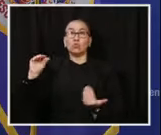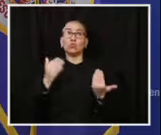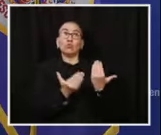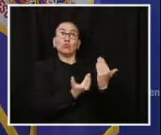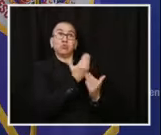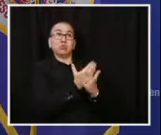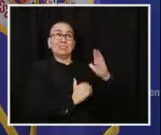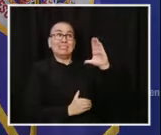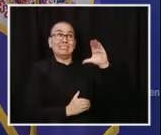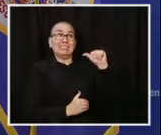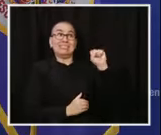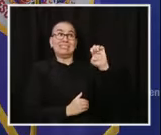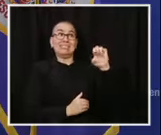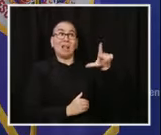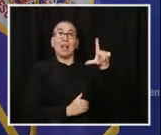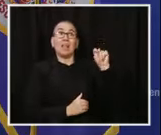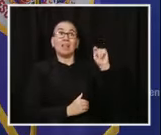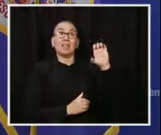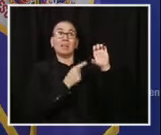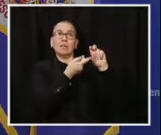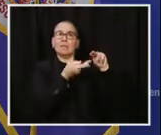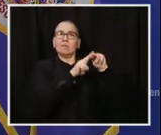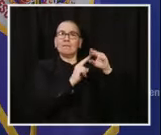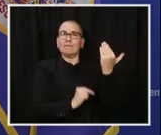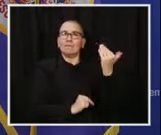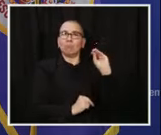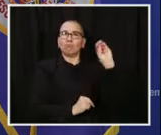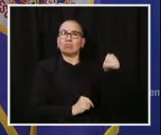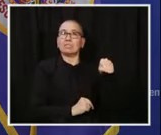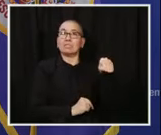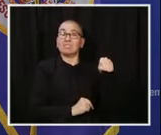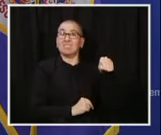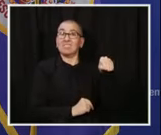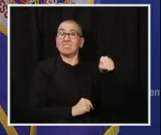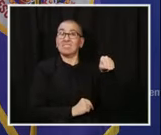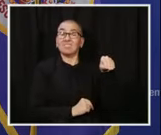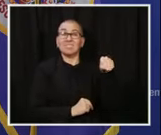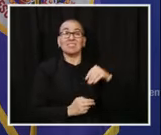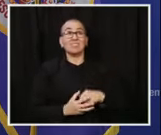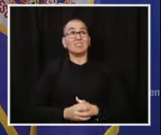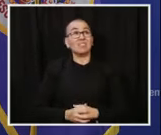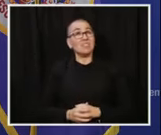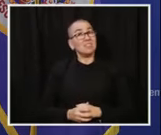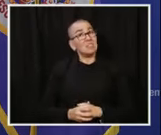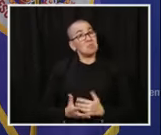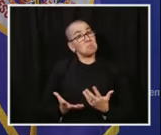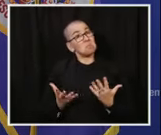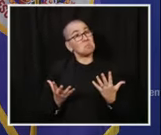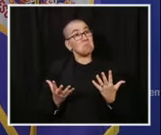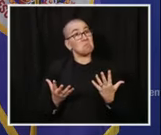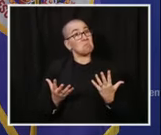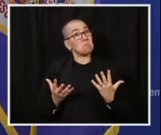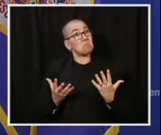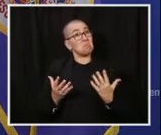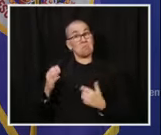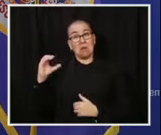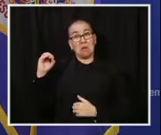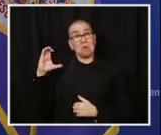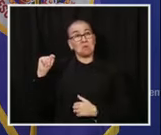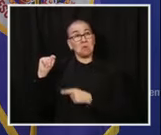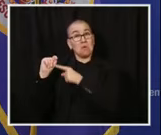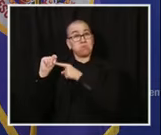15% in that same September to October time frame. But from the beginning of October to the end of November,